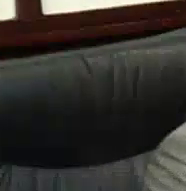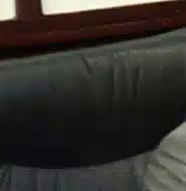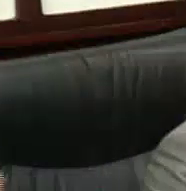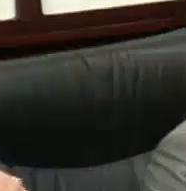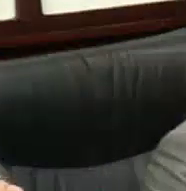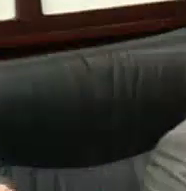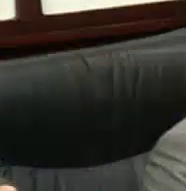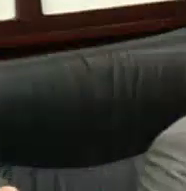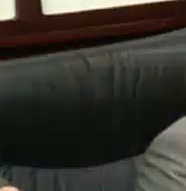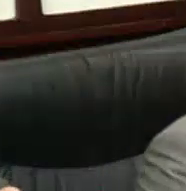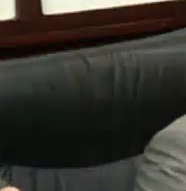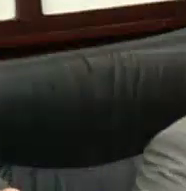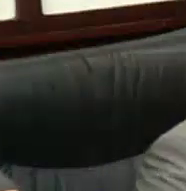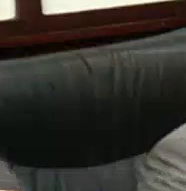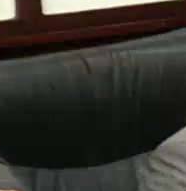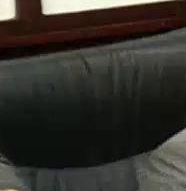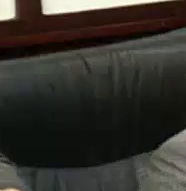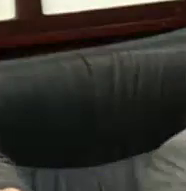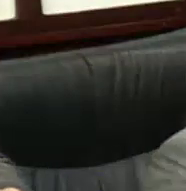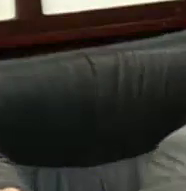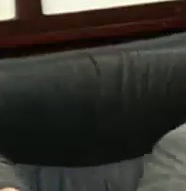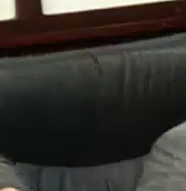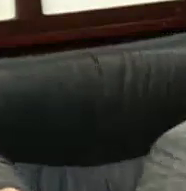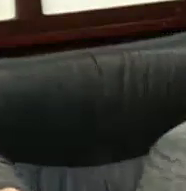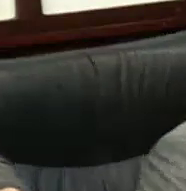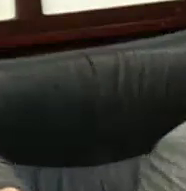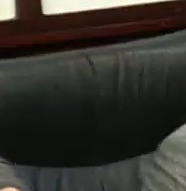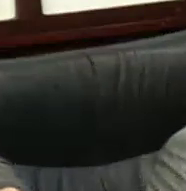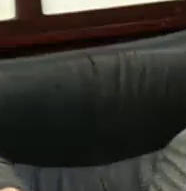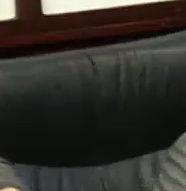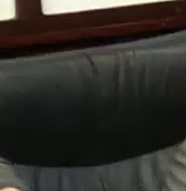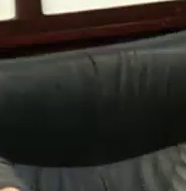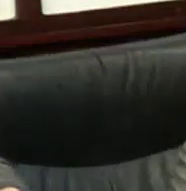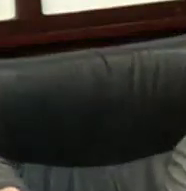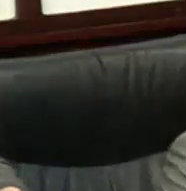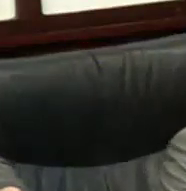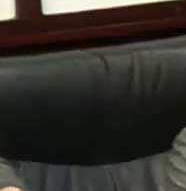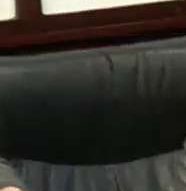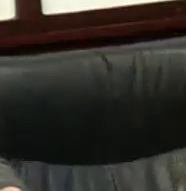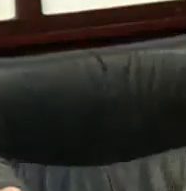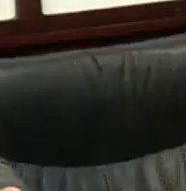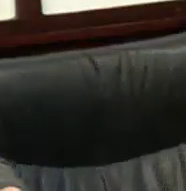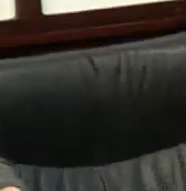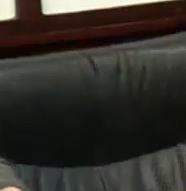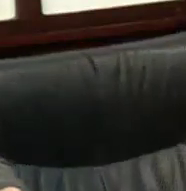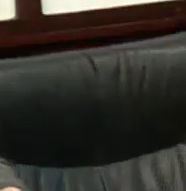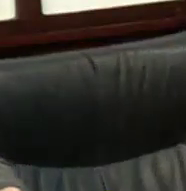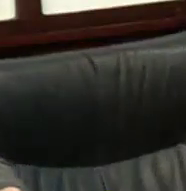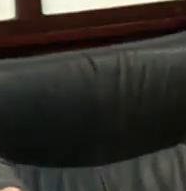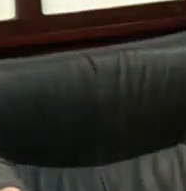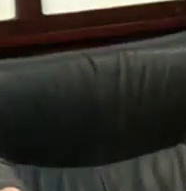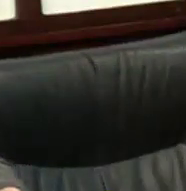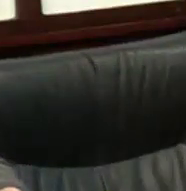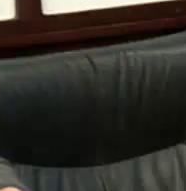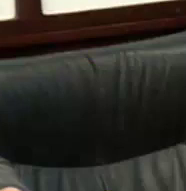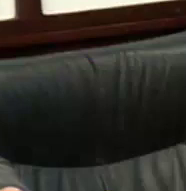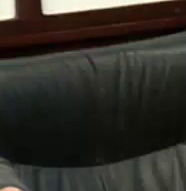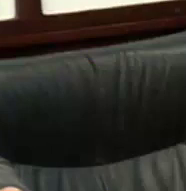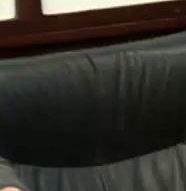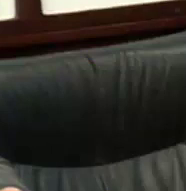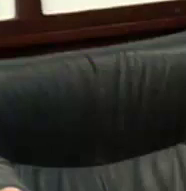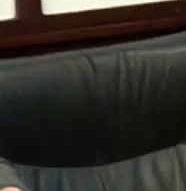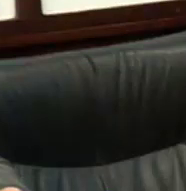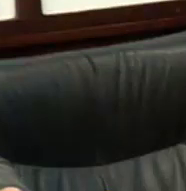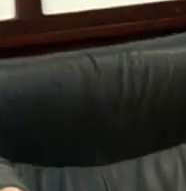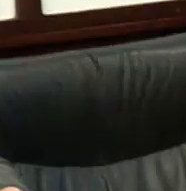Three, the draft estimates of revenue and expenditure of the statutory boards and similar bodies and of the